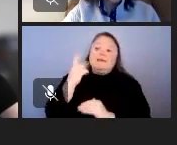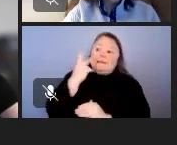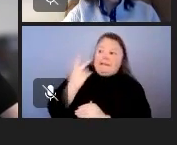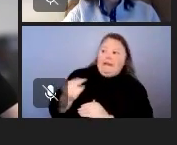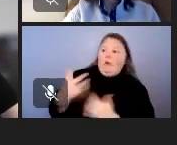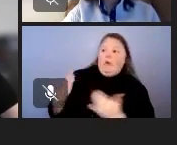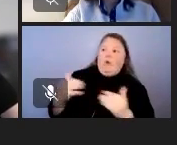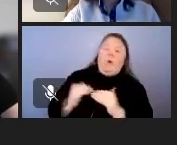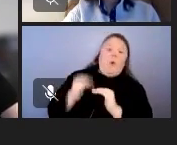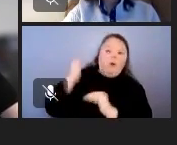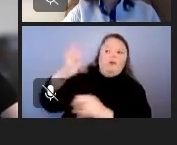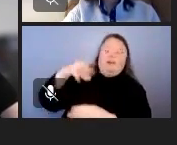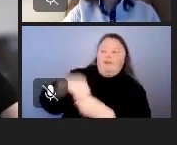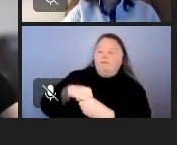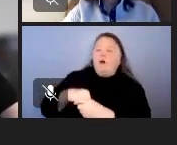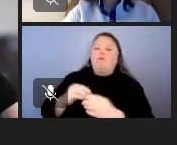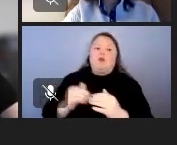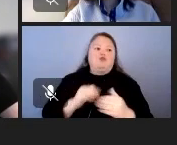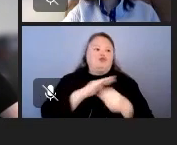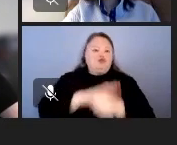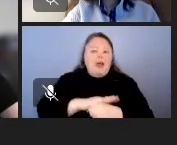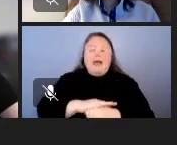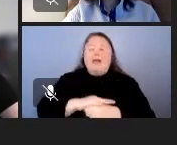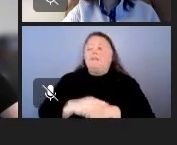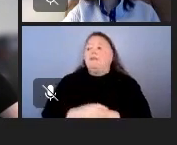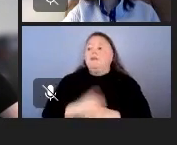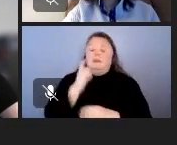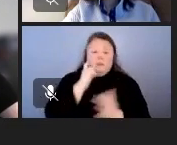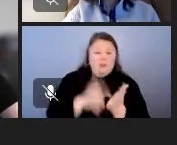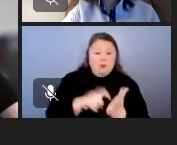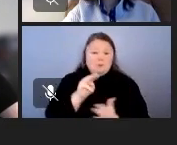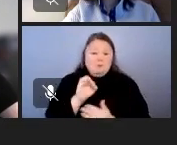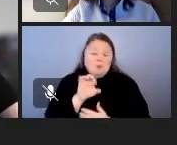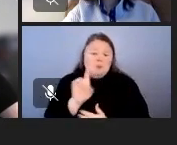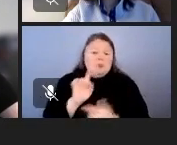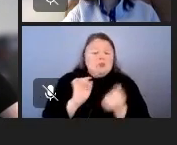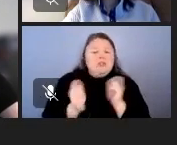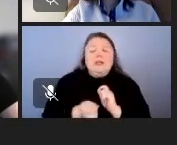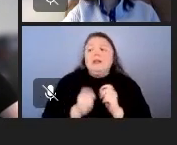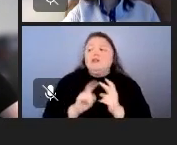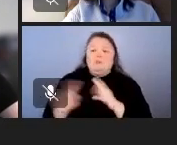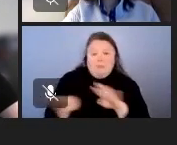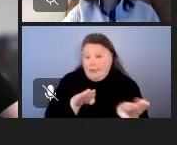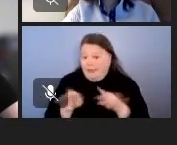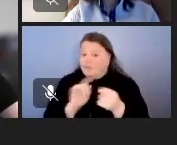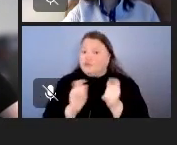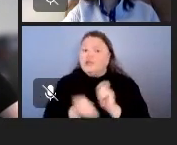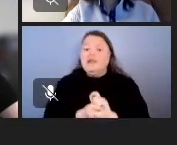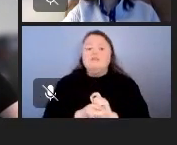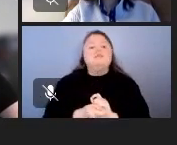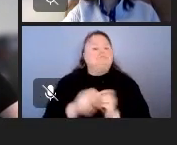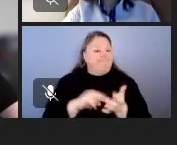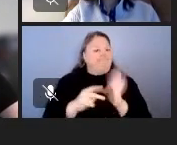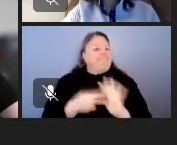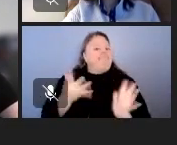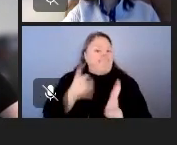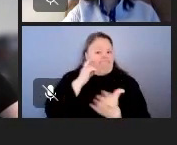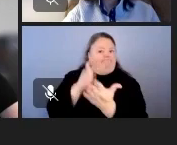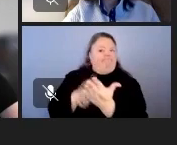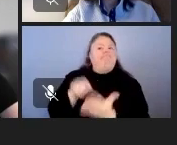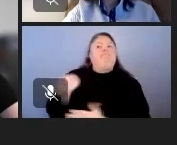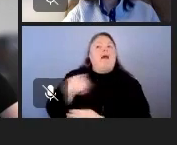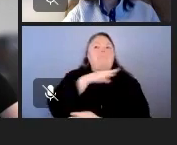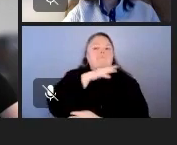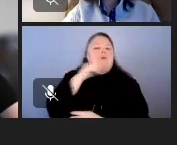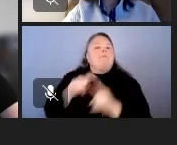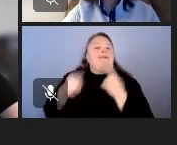so even if you notice mood changes with them or behavior changes, that could be something that's happening with them that they may